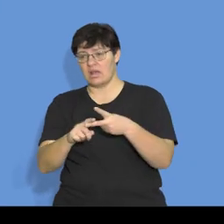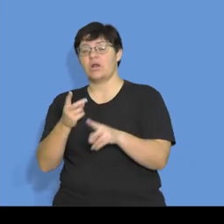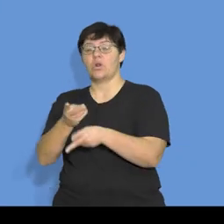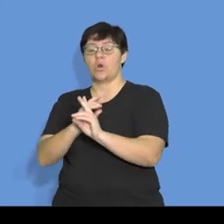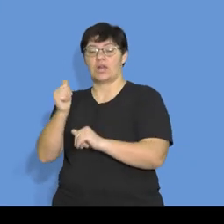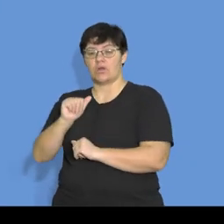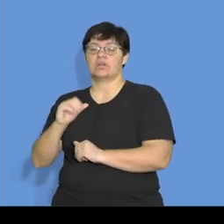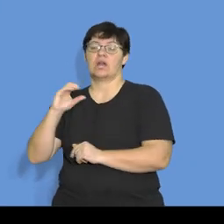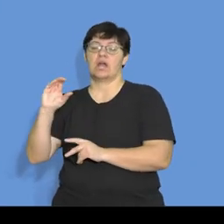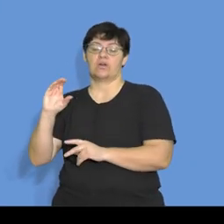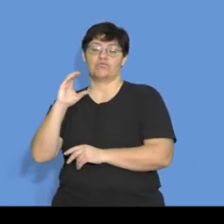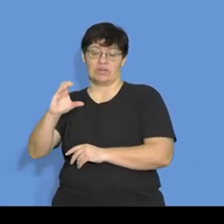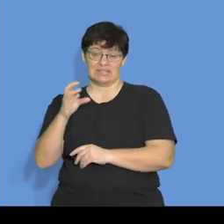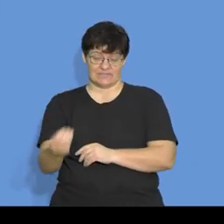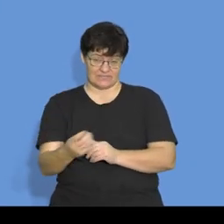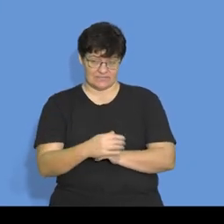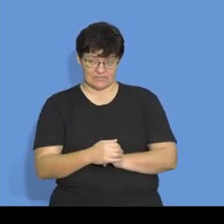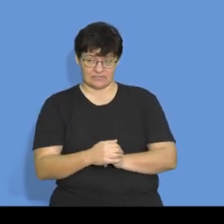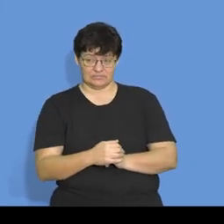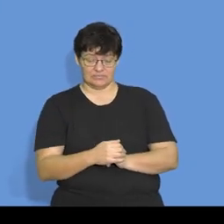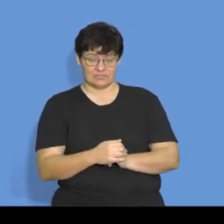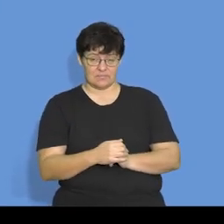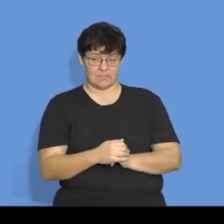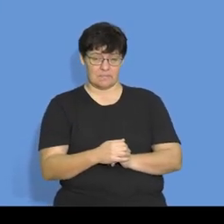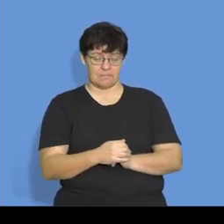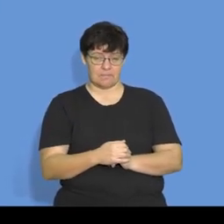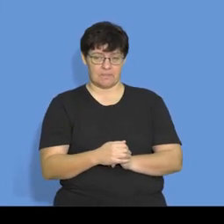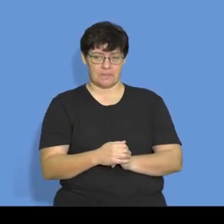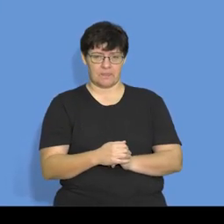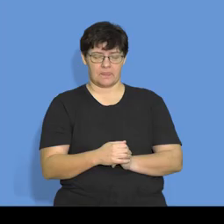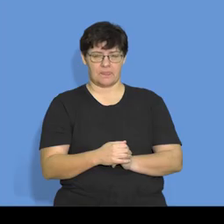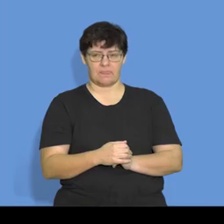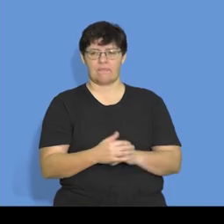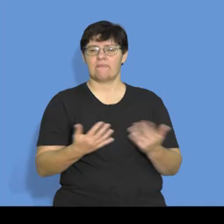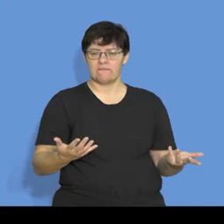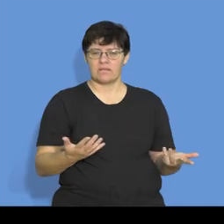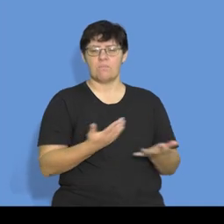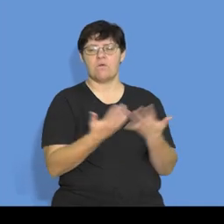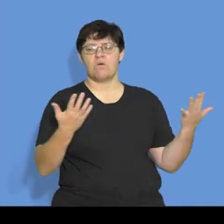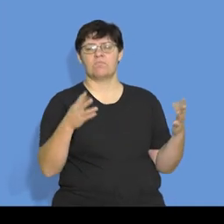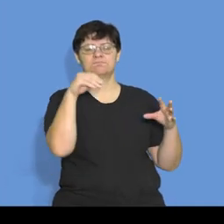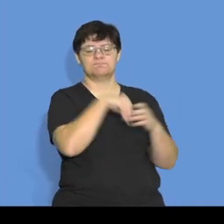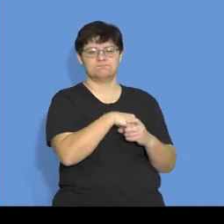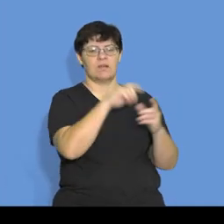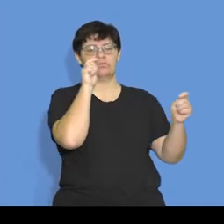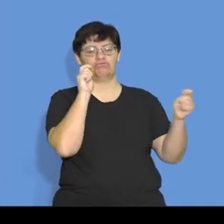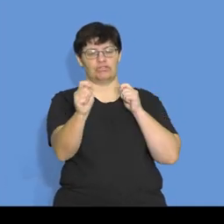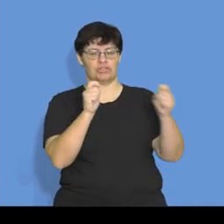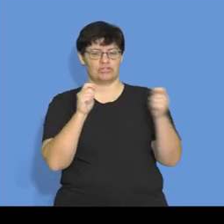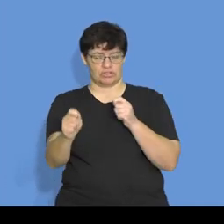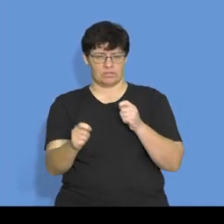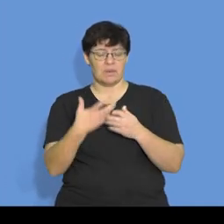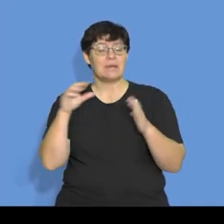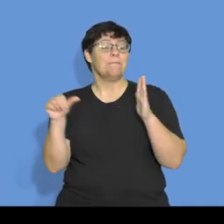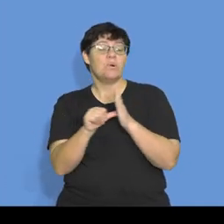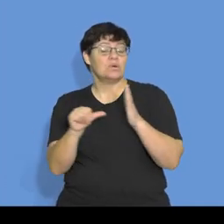obviously, this is more applicable to the adjustments, but I think it's important for